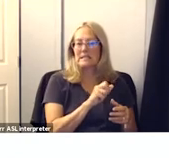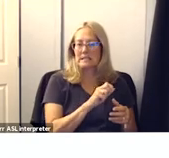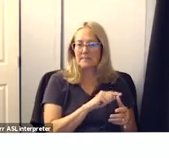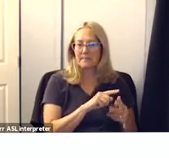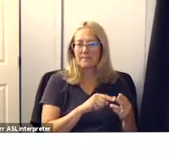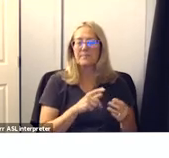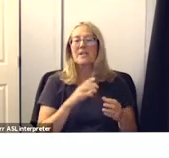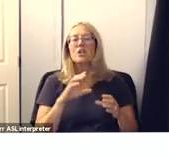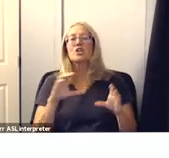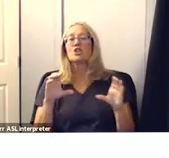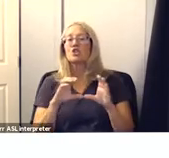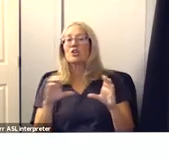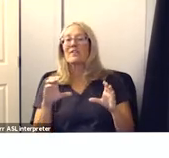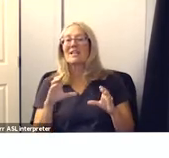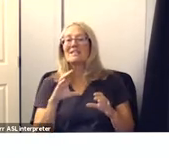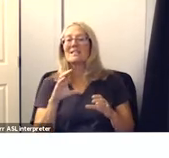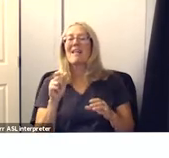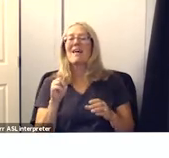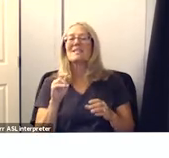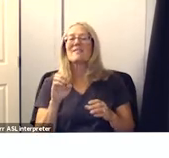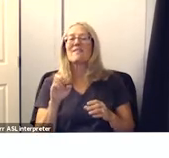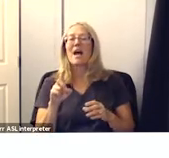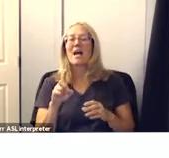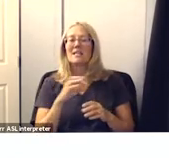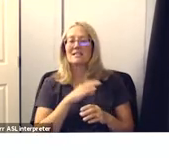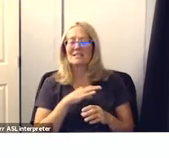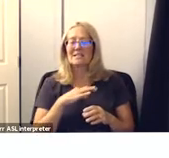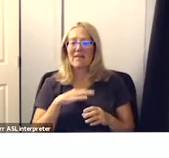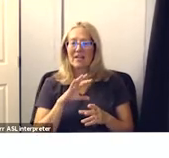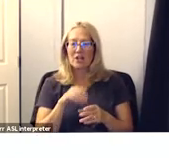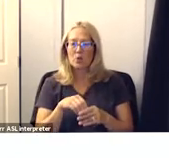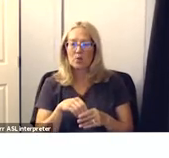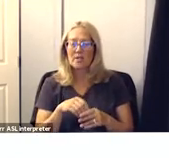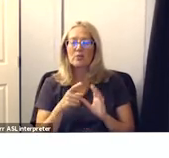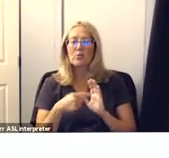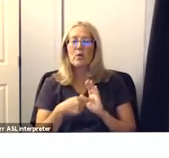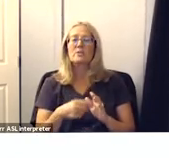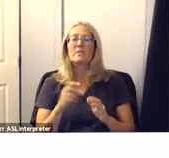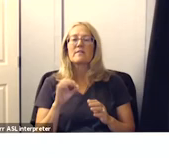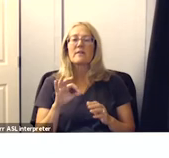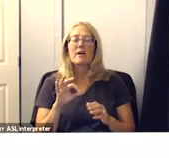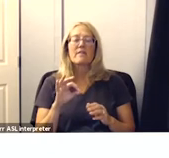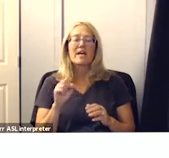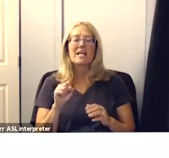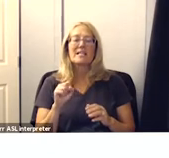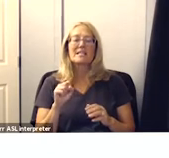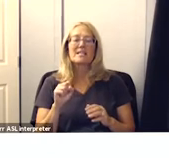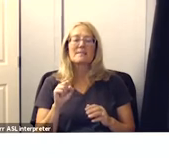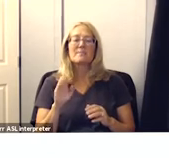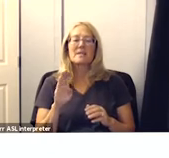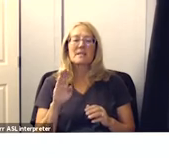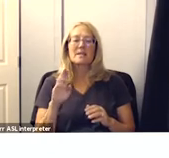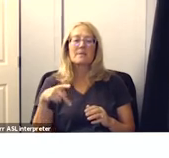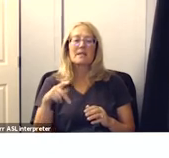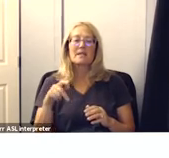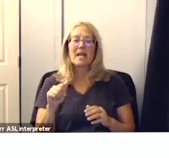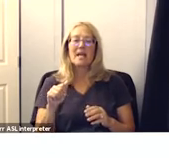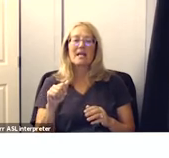certificated and classified staff and we included representatives from sbta and cfea